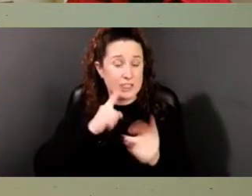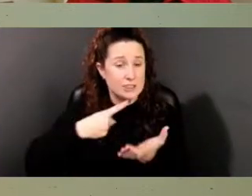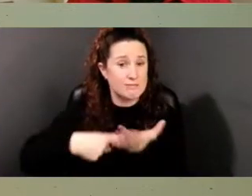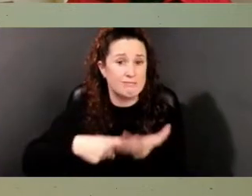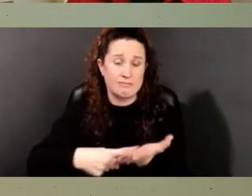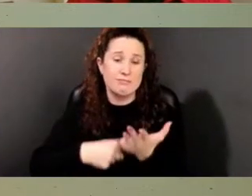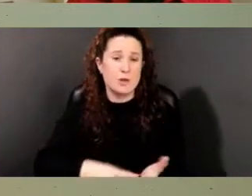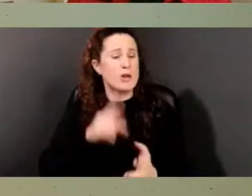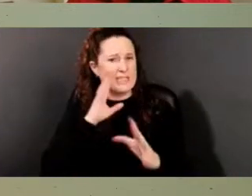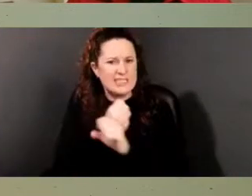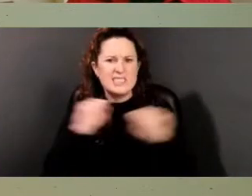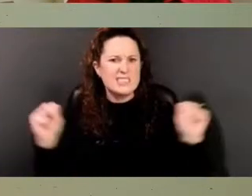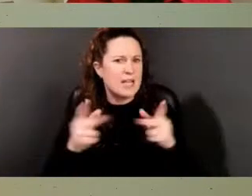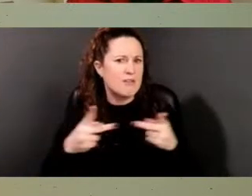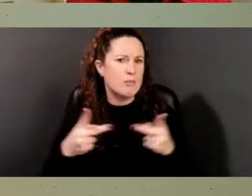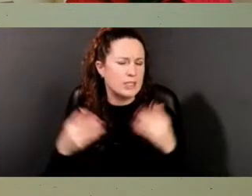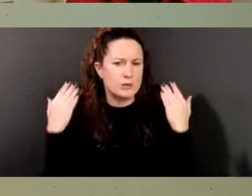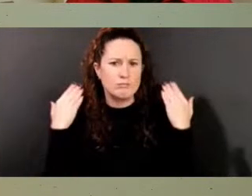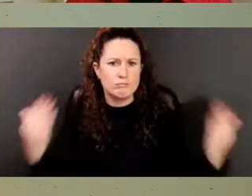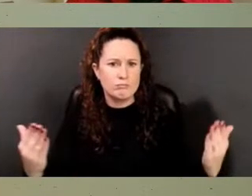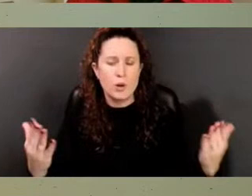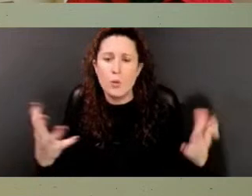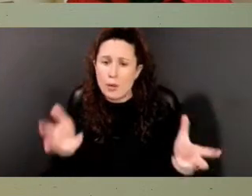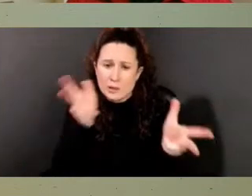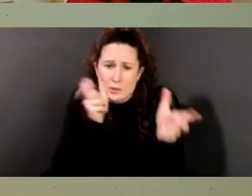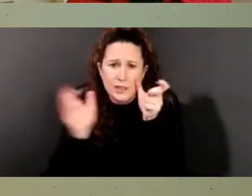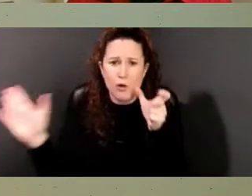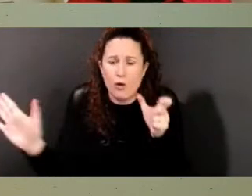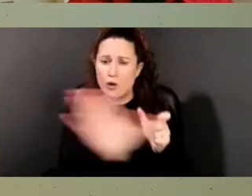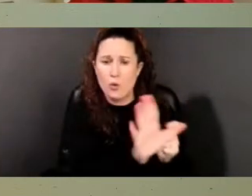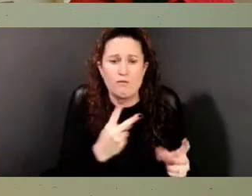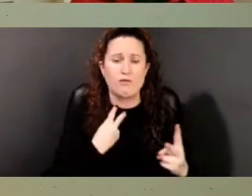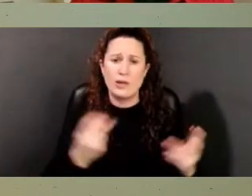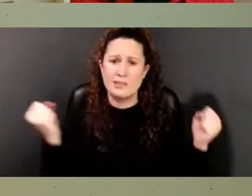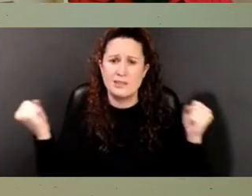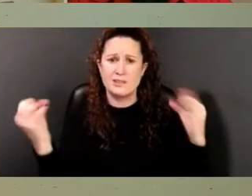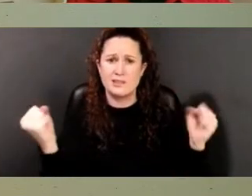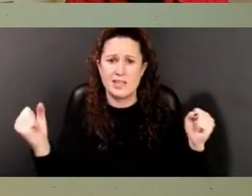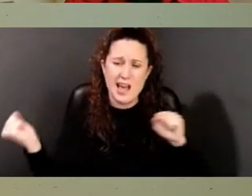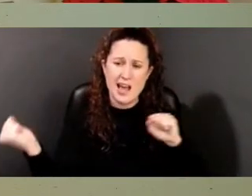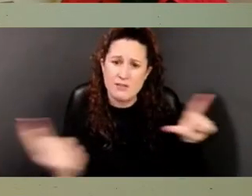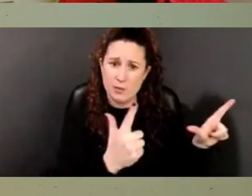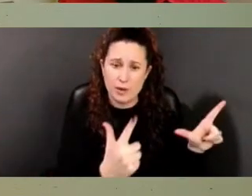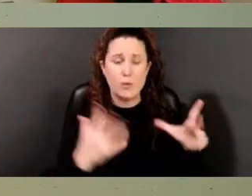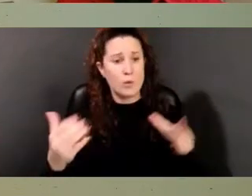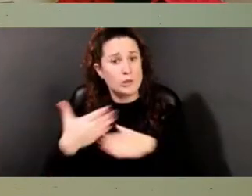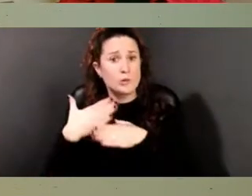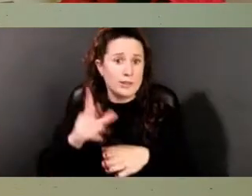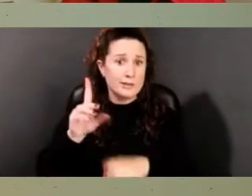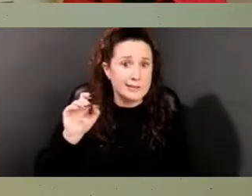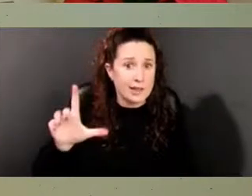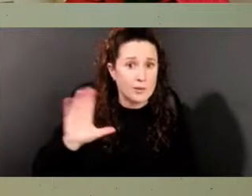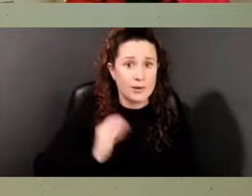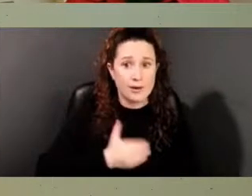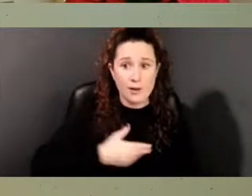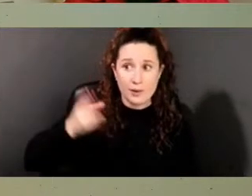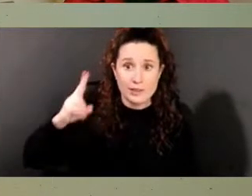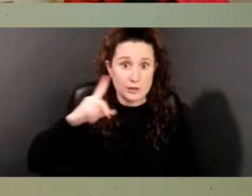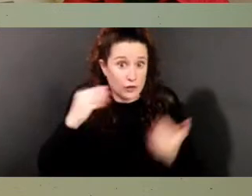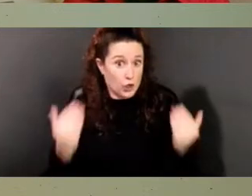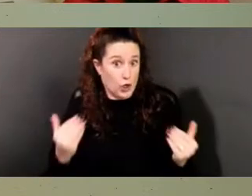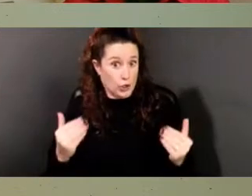all voices to be heard. We promise to preserve and share Delaware history for current and future generations.